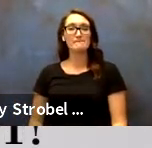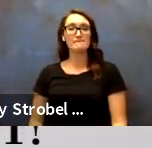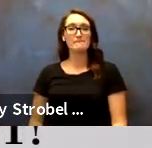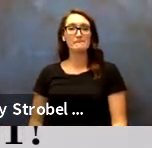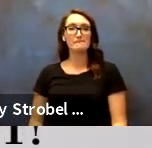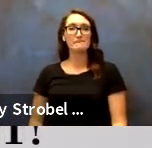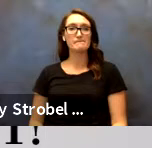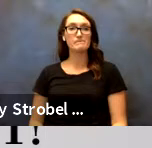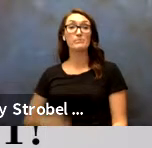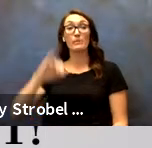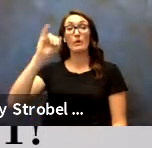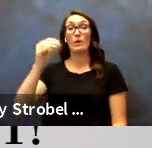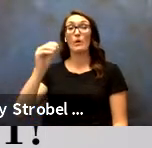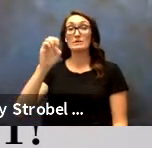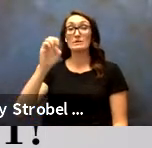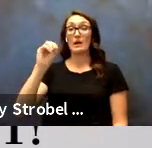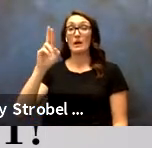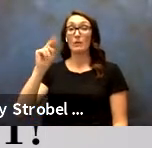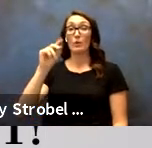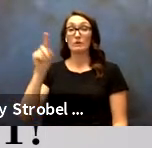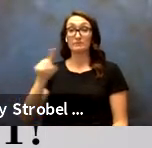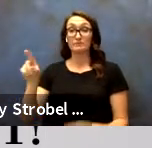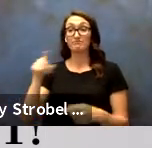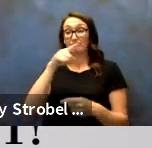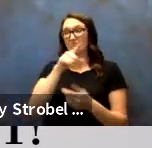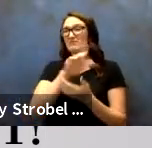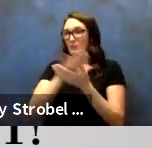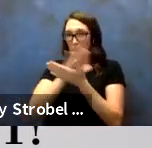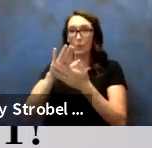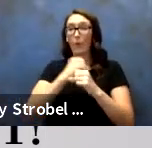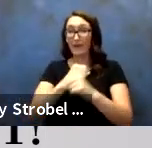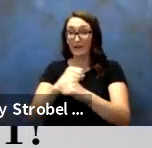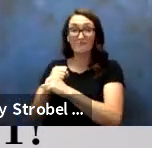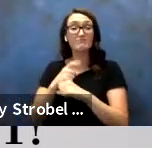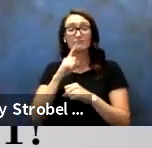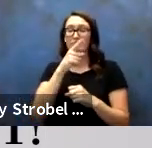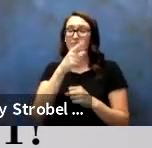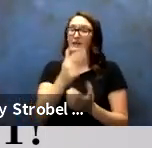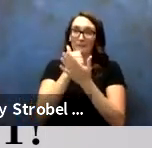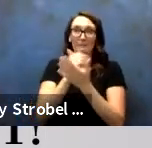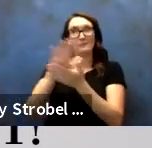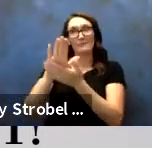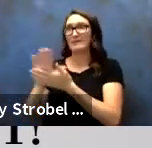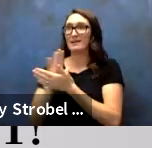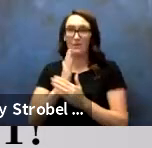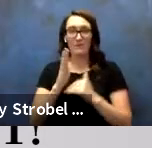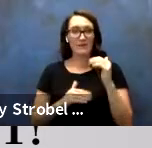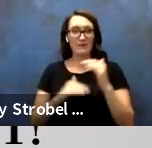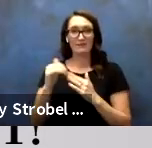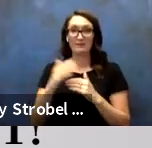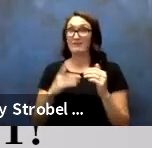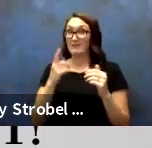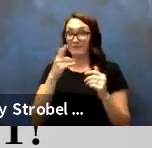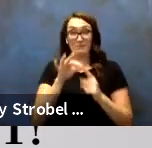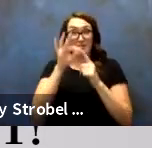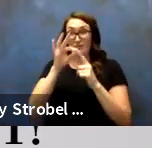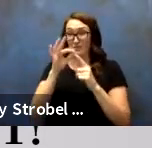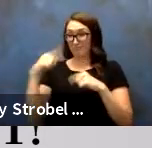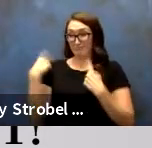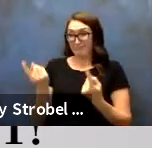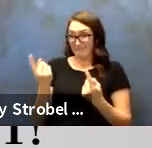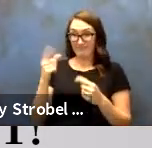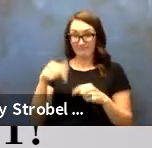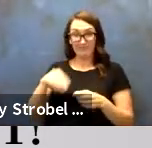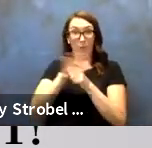Jose Munoz, also a custodian, helping to keep our buildings clean, especially during this COVID crisis and pandemic.